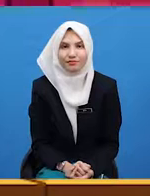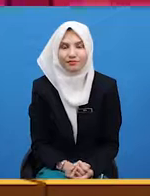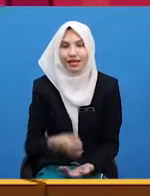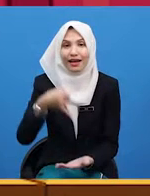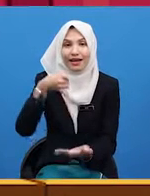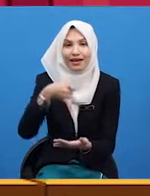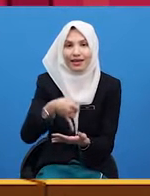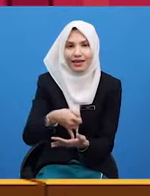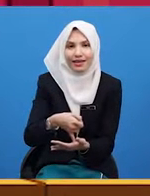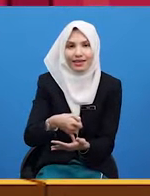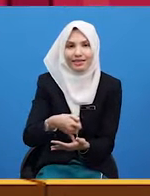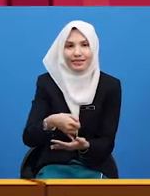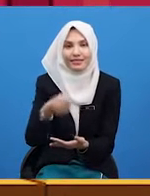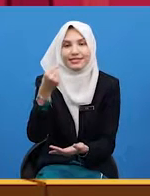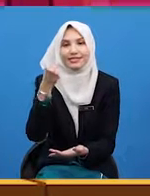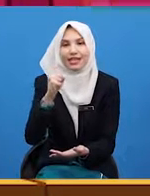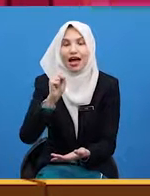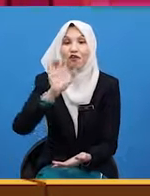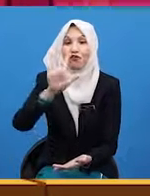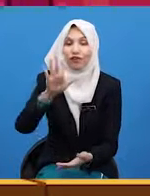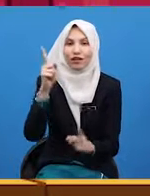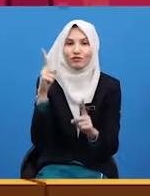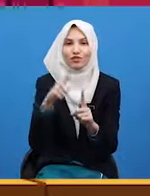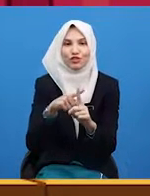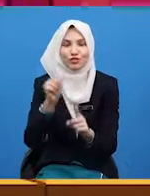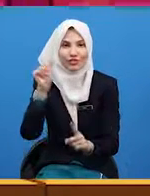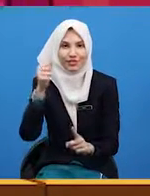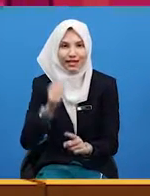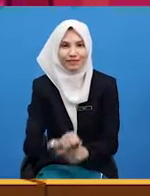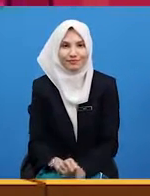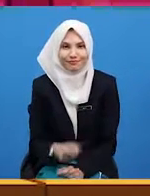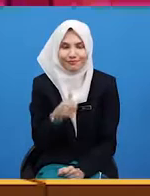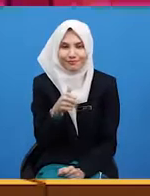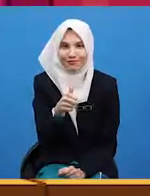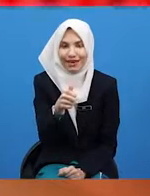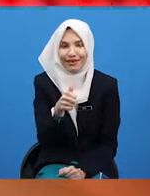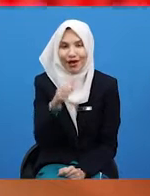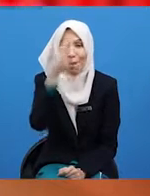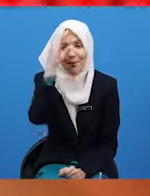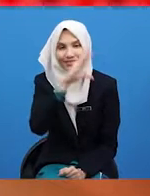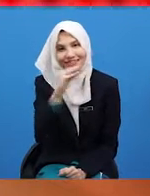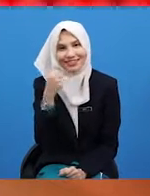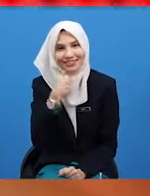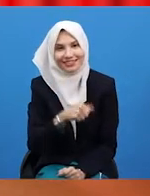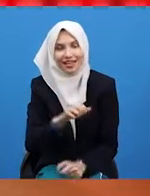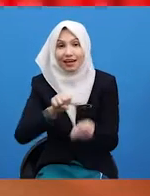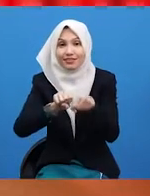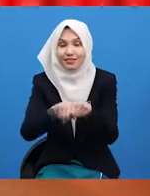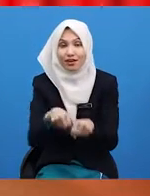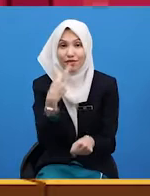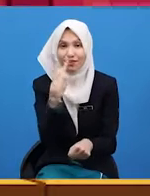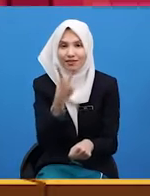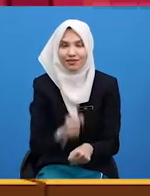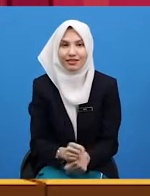It's 5 to 10. Awesome, boys and girls. So, if you look